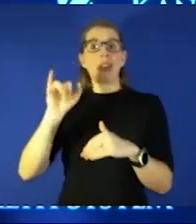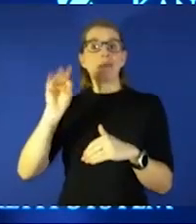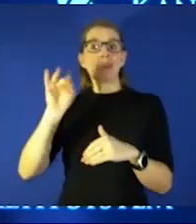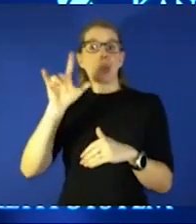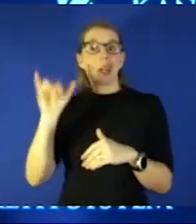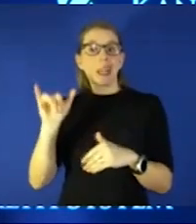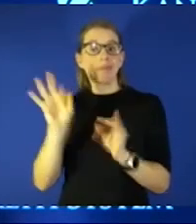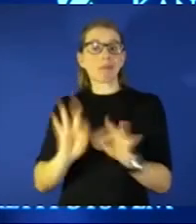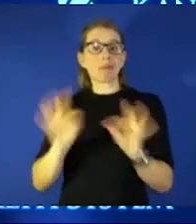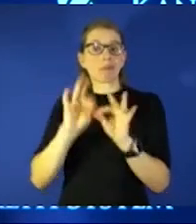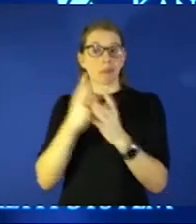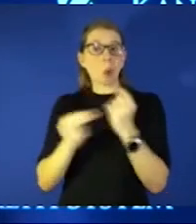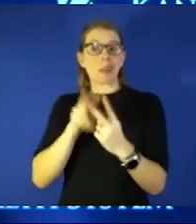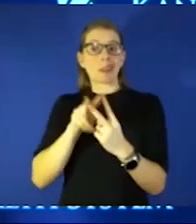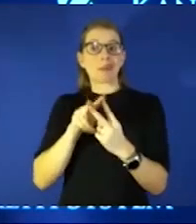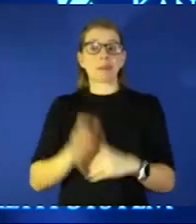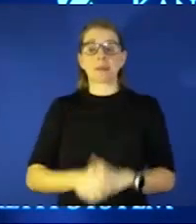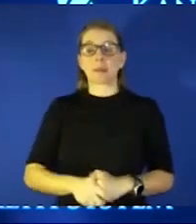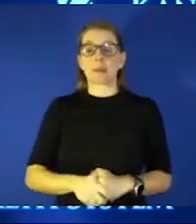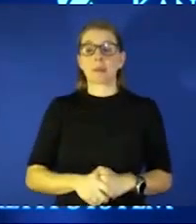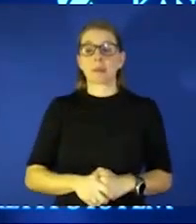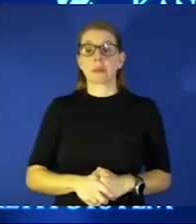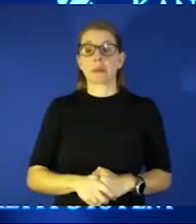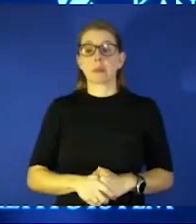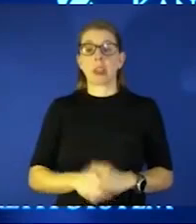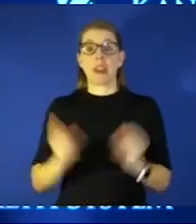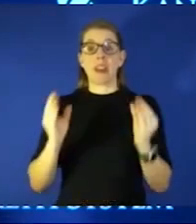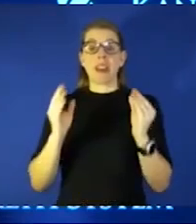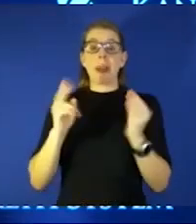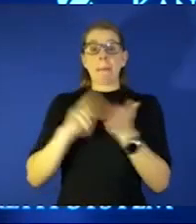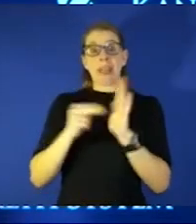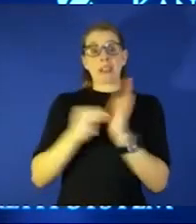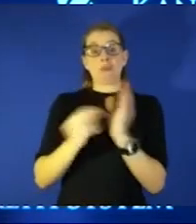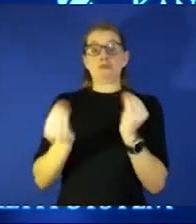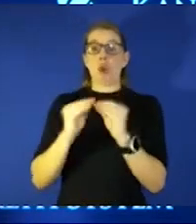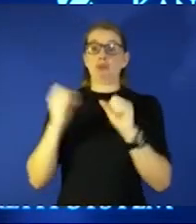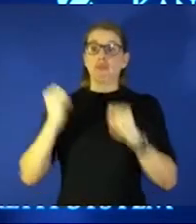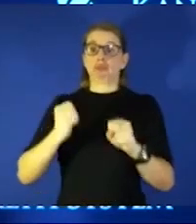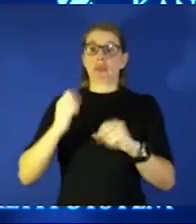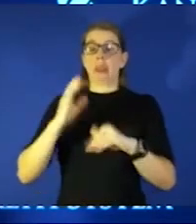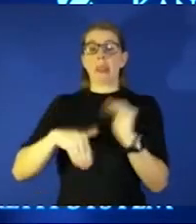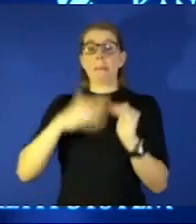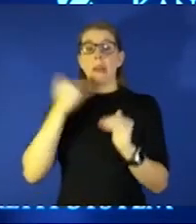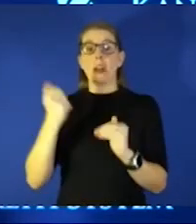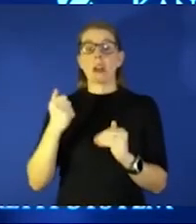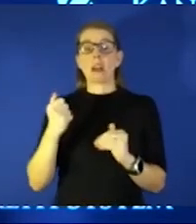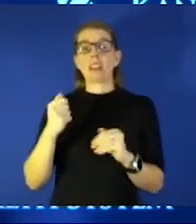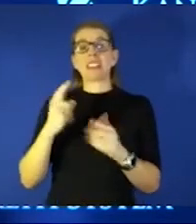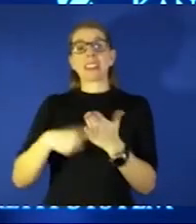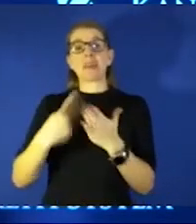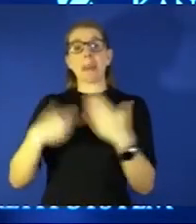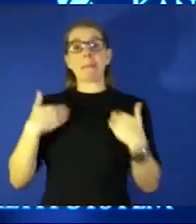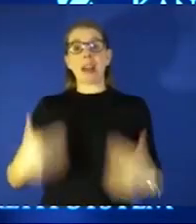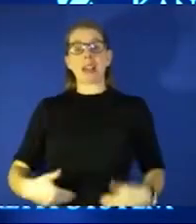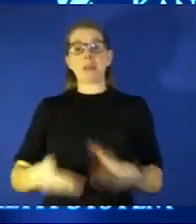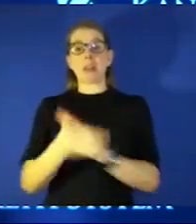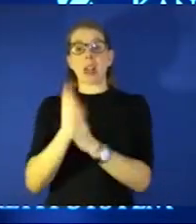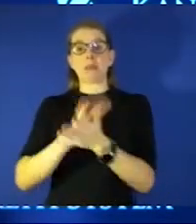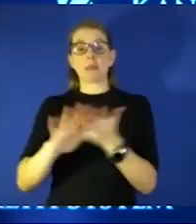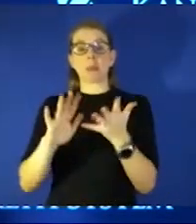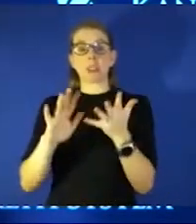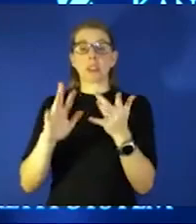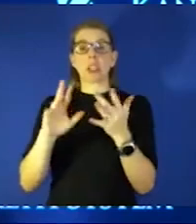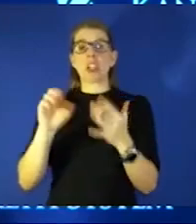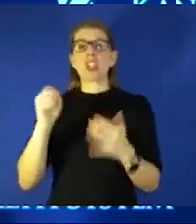this case the more the merrier sometimes though what happens is the body gets short-circuited and it starts to cause lots of